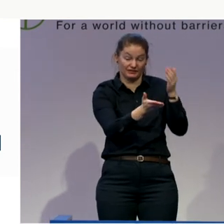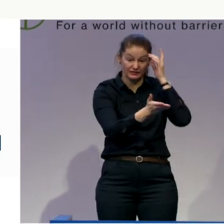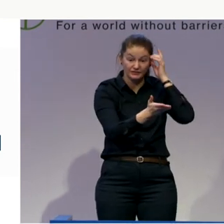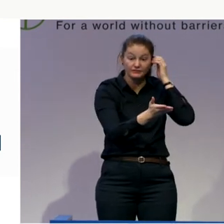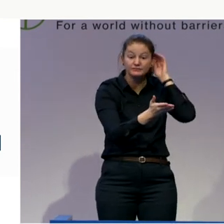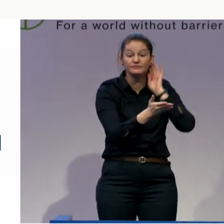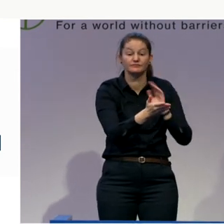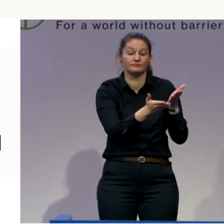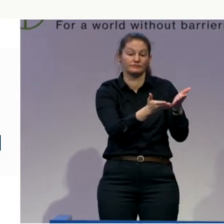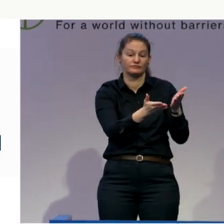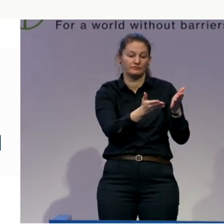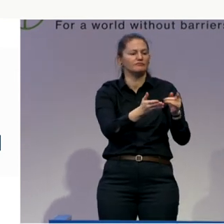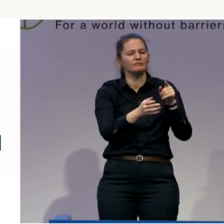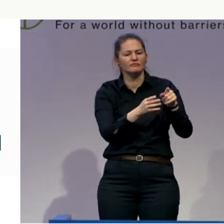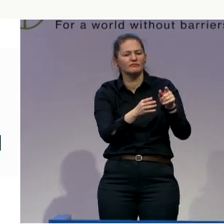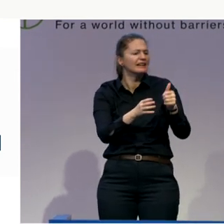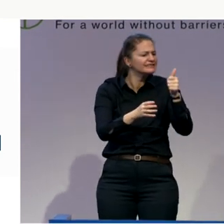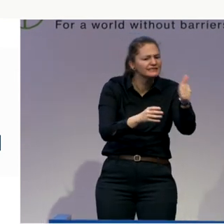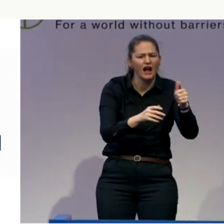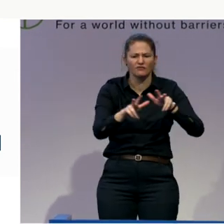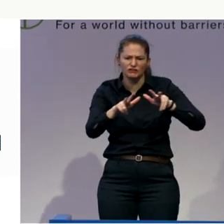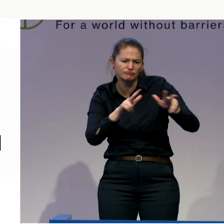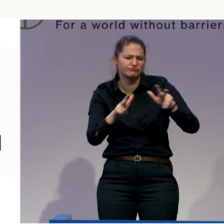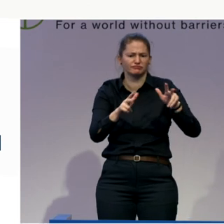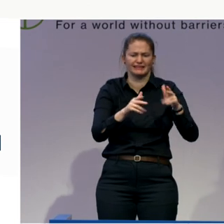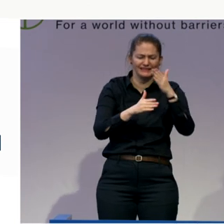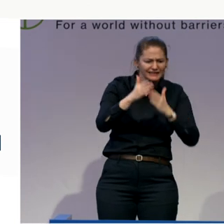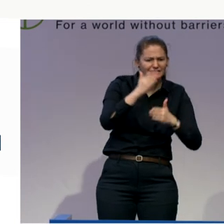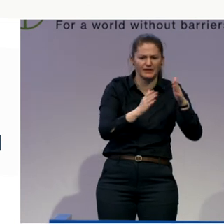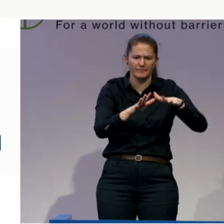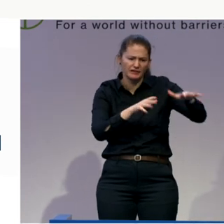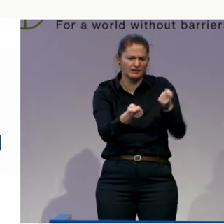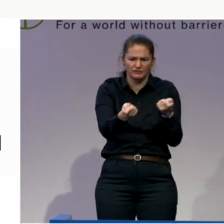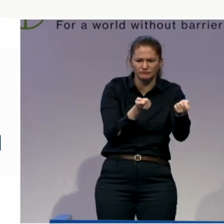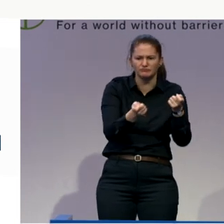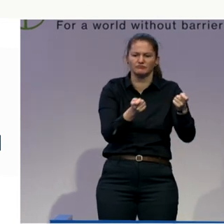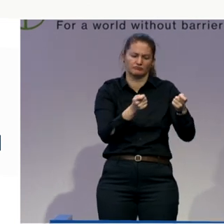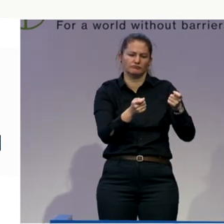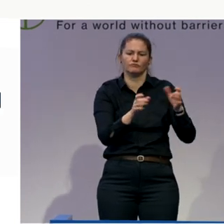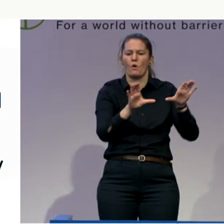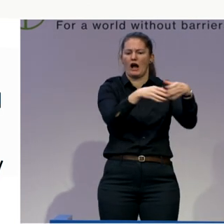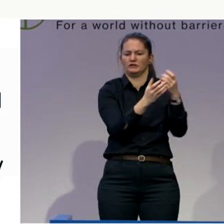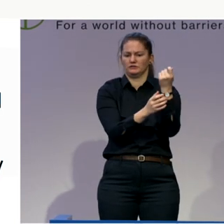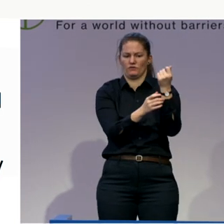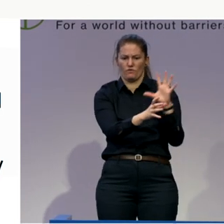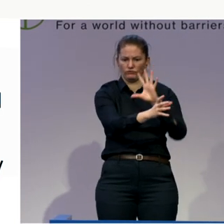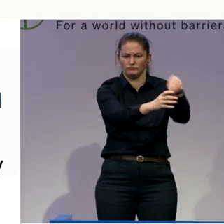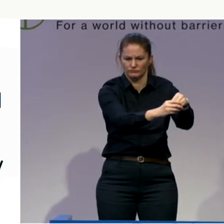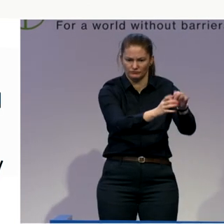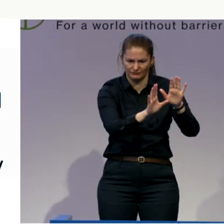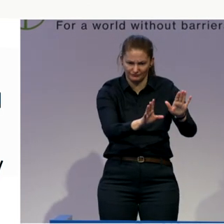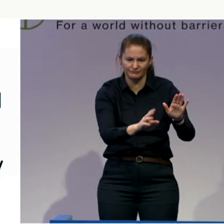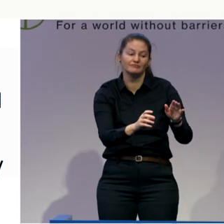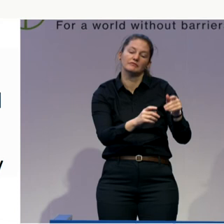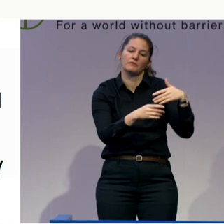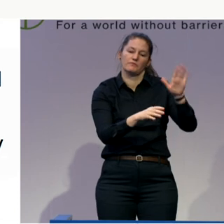people's organizations, but the feedback from disabled people is this is very, very positive, this personalization. It enables